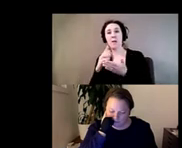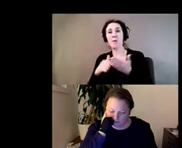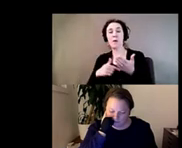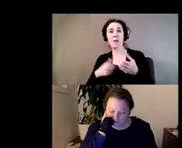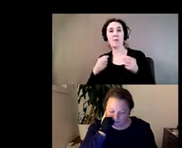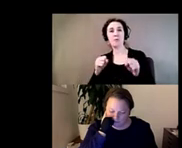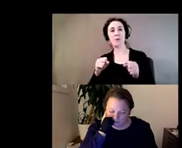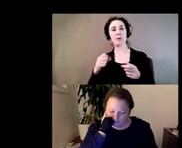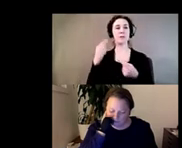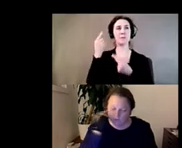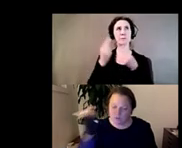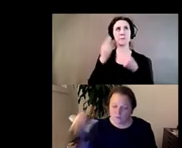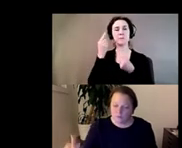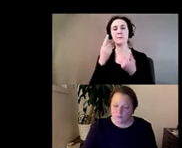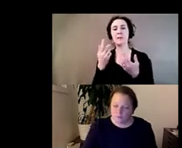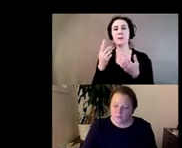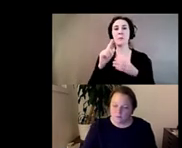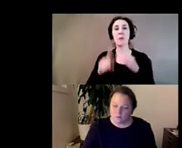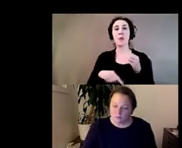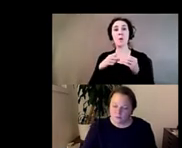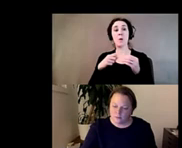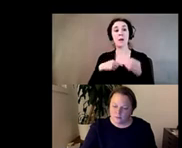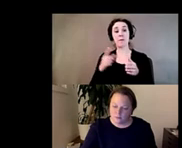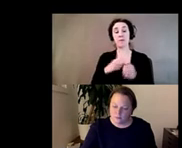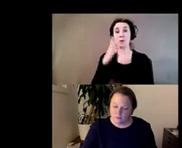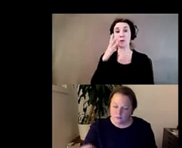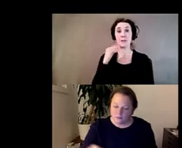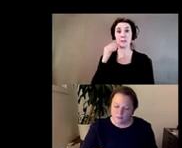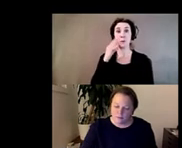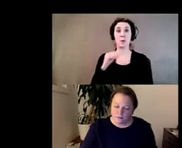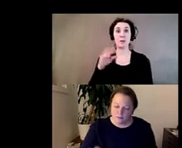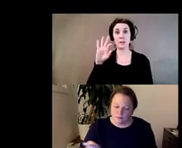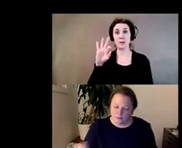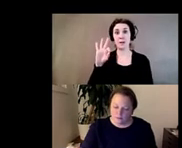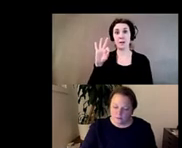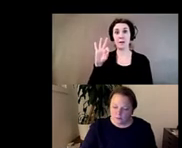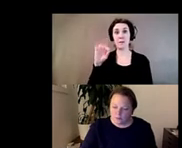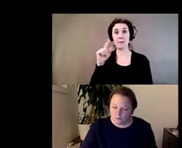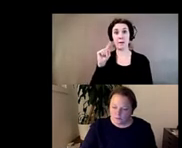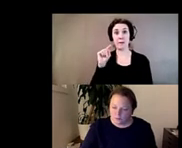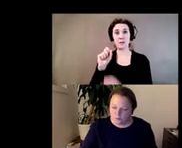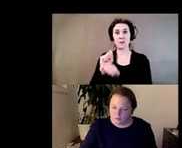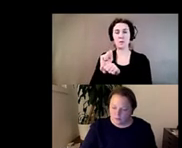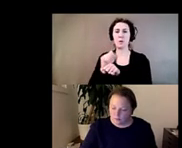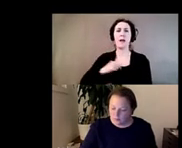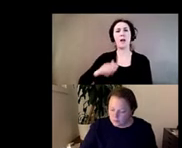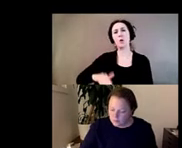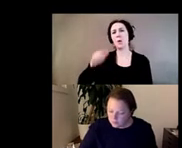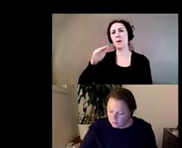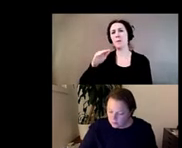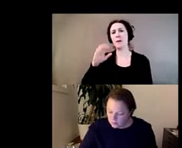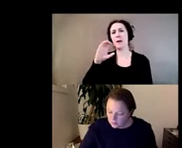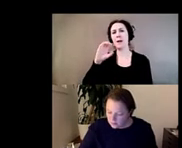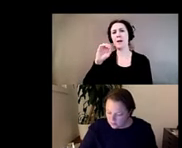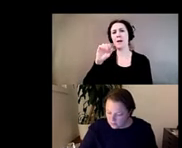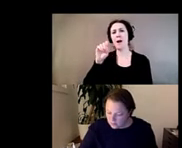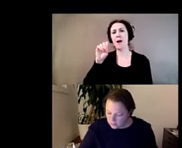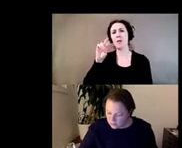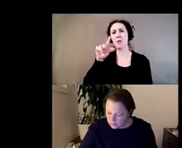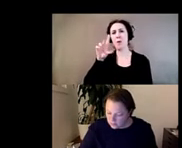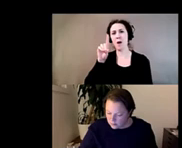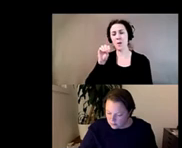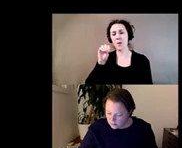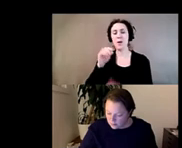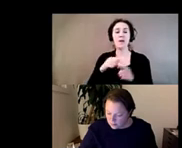um when i first encountered felix's work um i'm you know i grew up in colorado and i moved to new york city